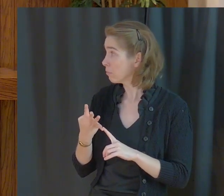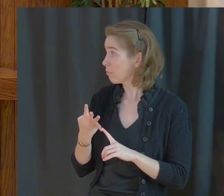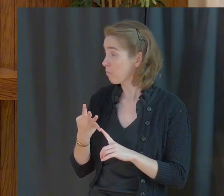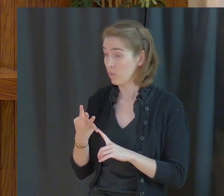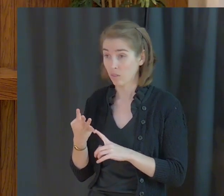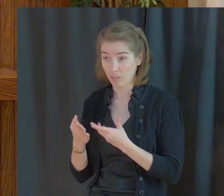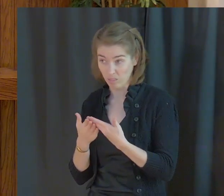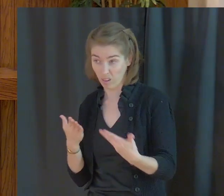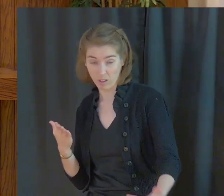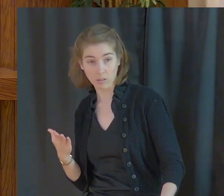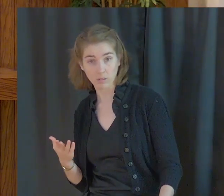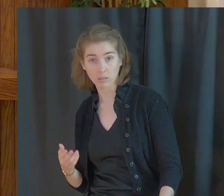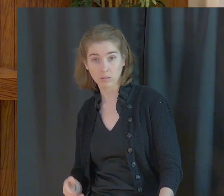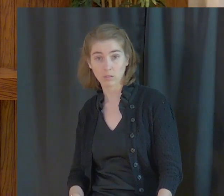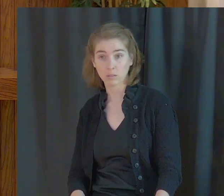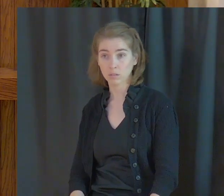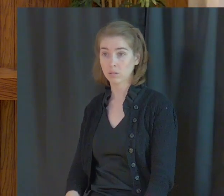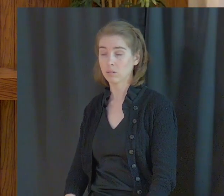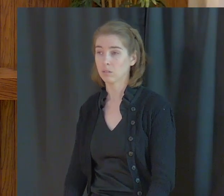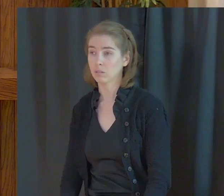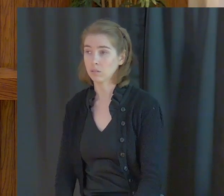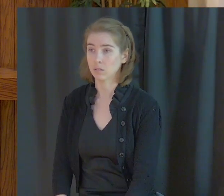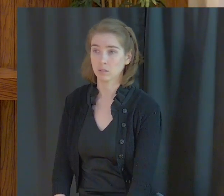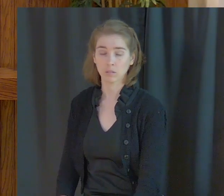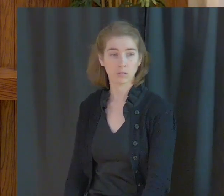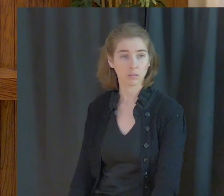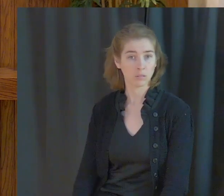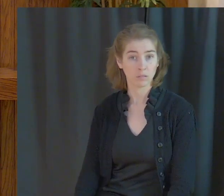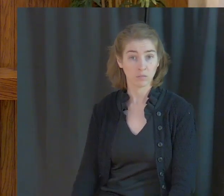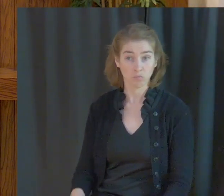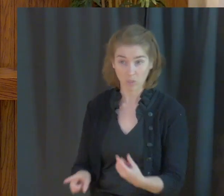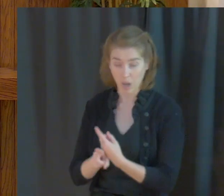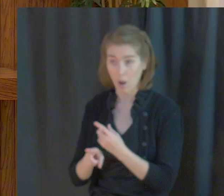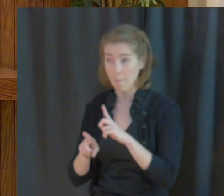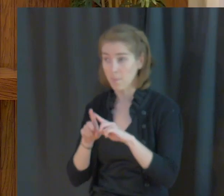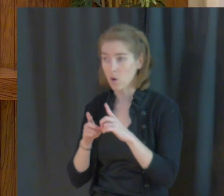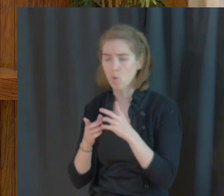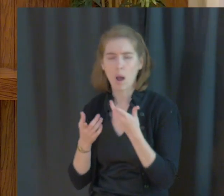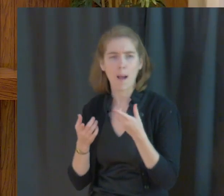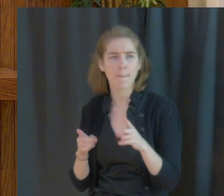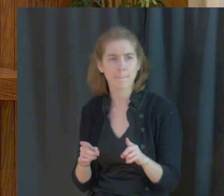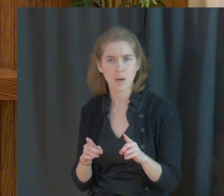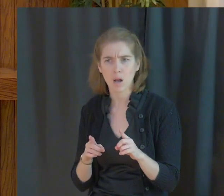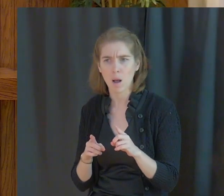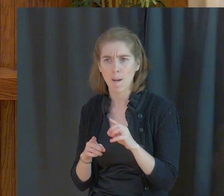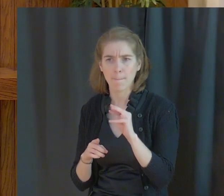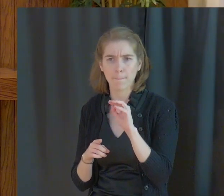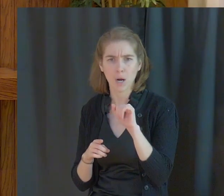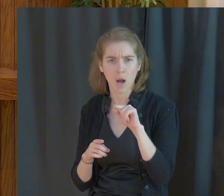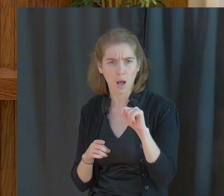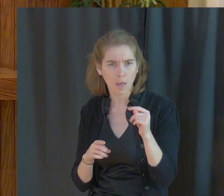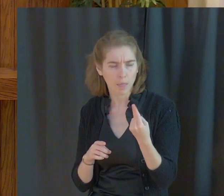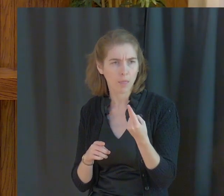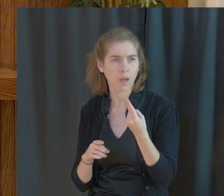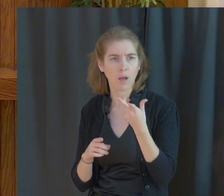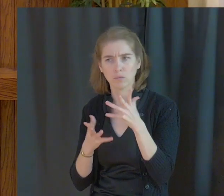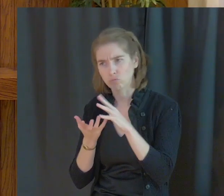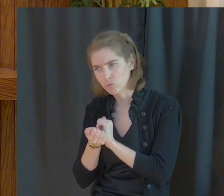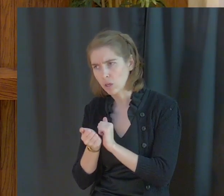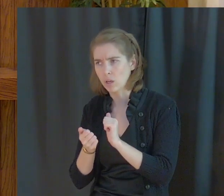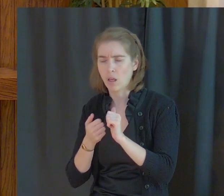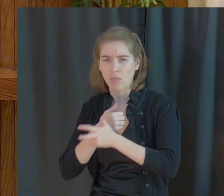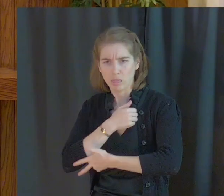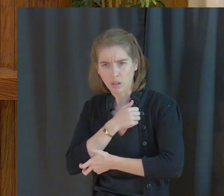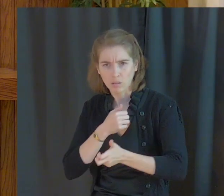material things, right? What happens to them? Where moth and rust destroy, where thieves